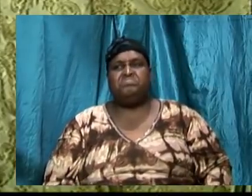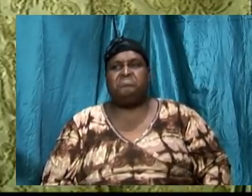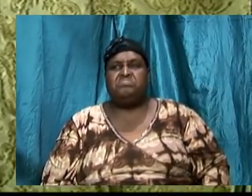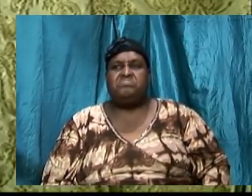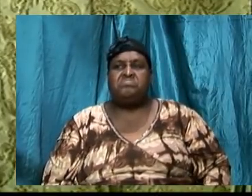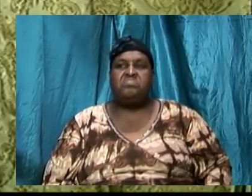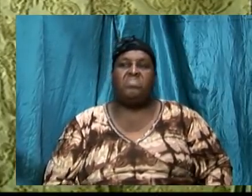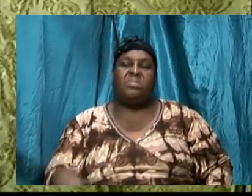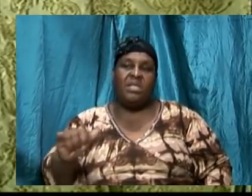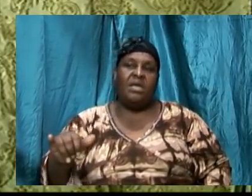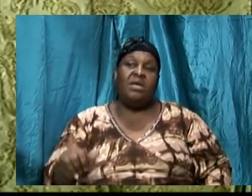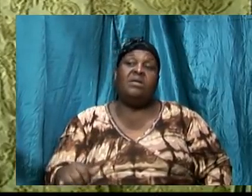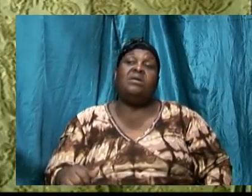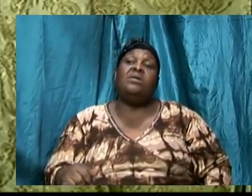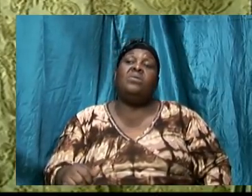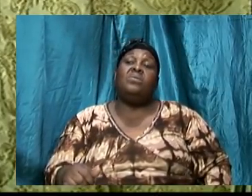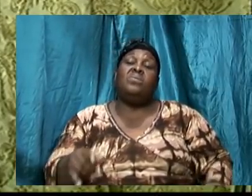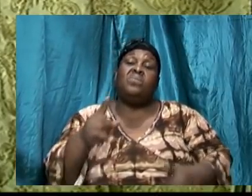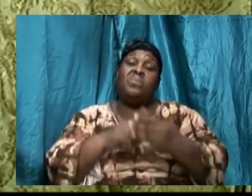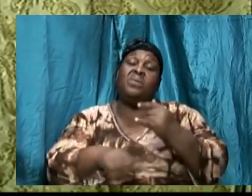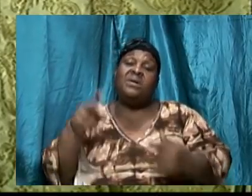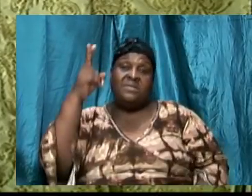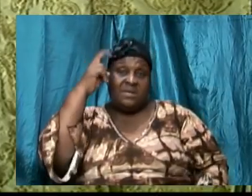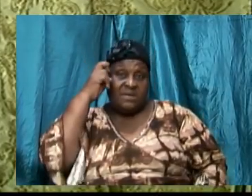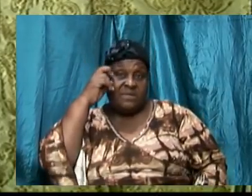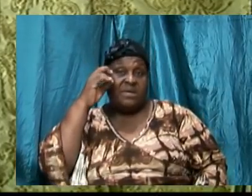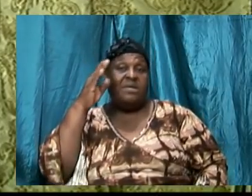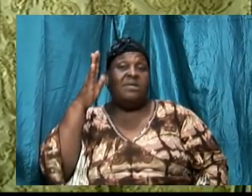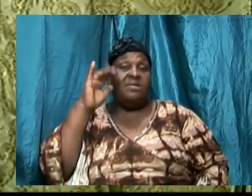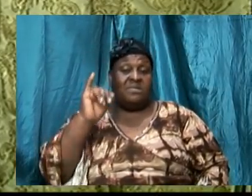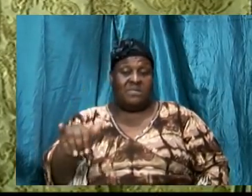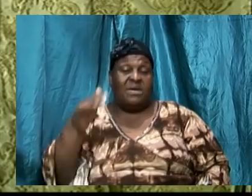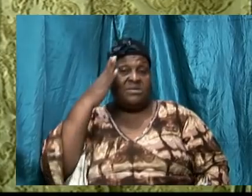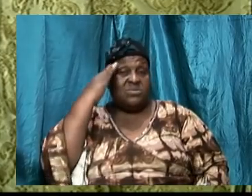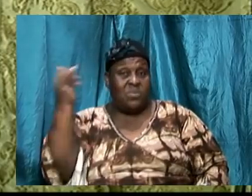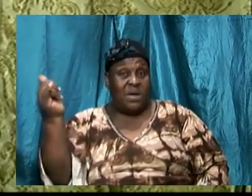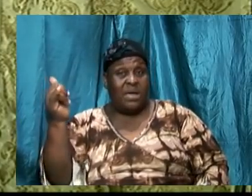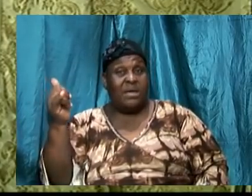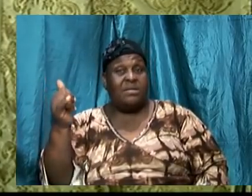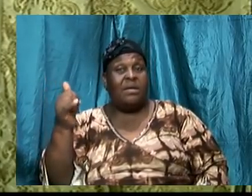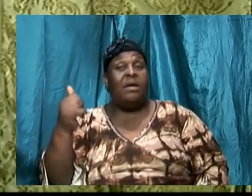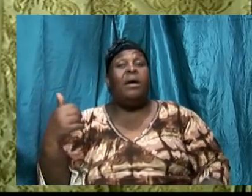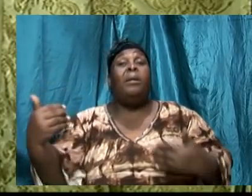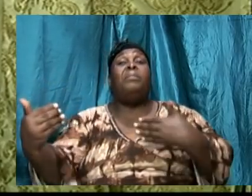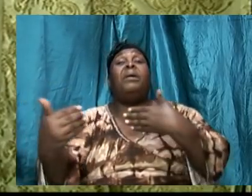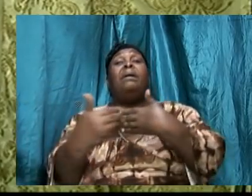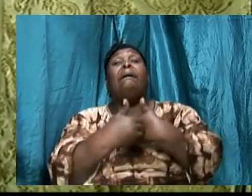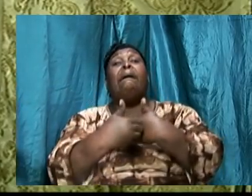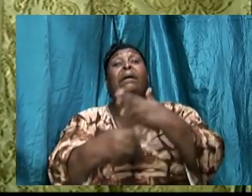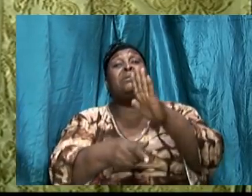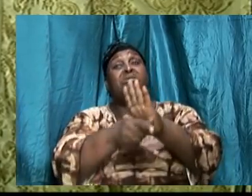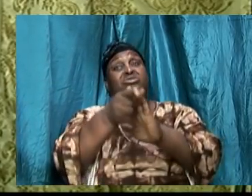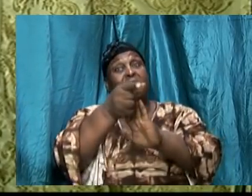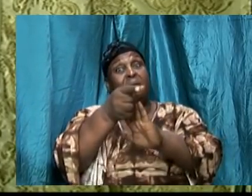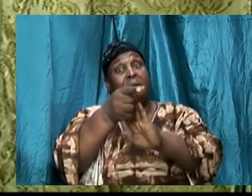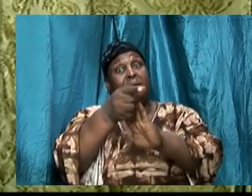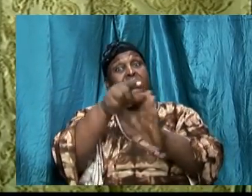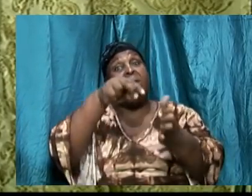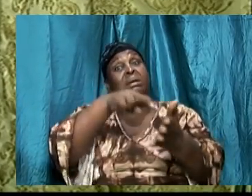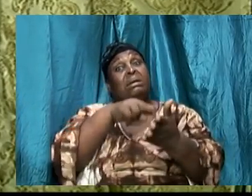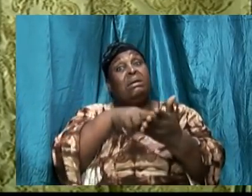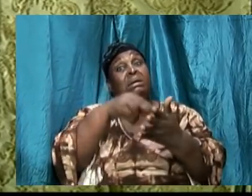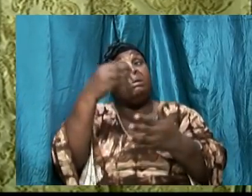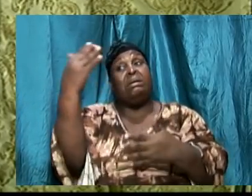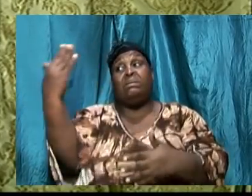that is exactly what and this is why we know that behind Goliath as he stood there in